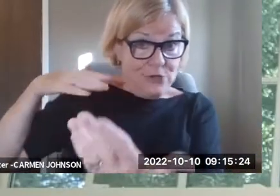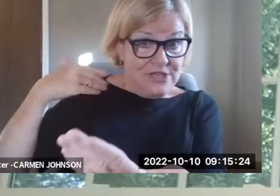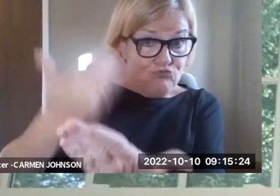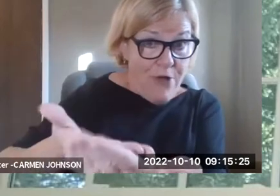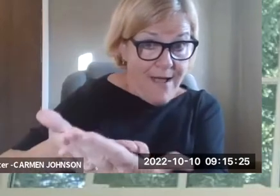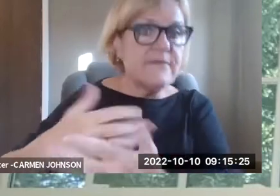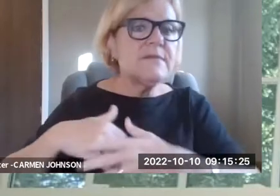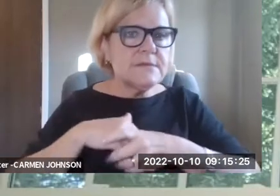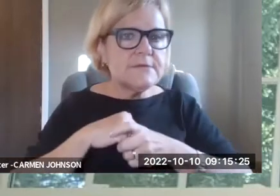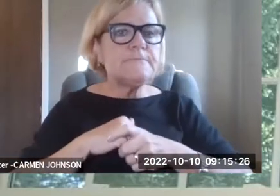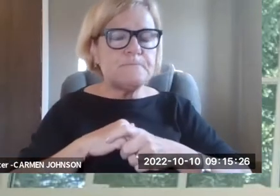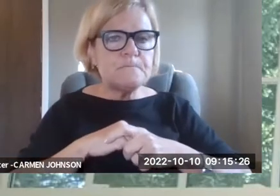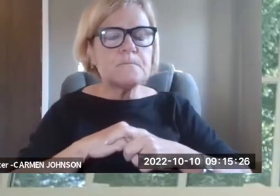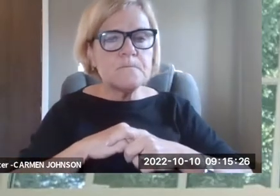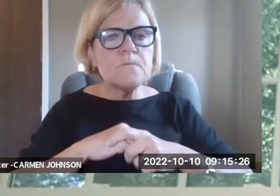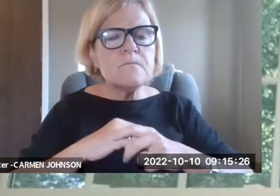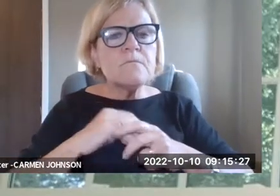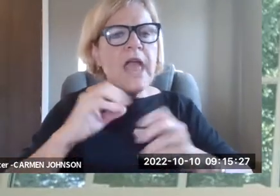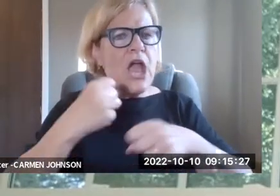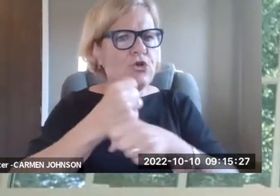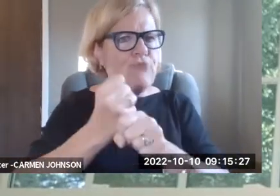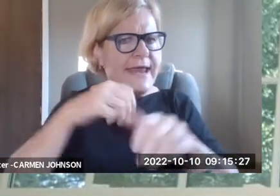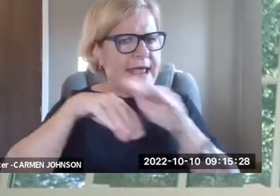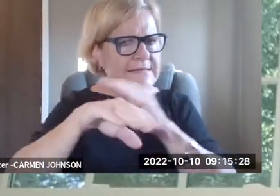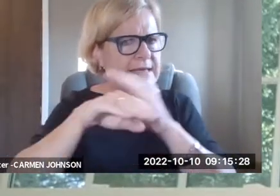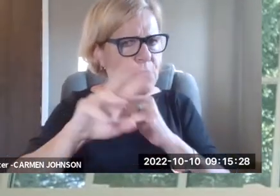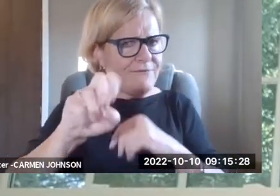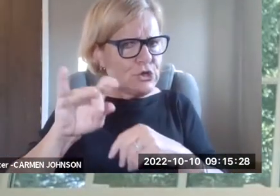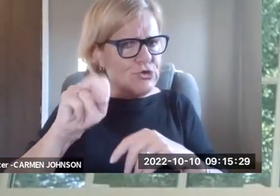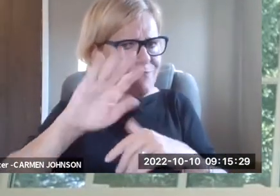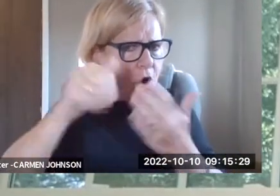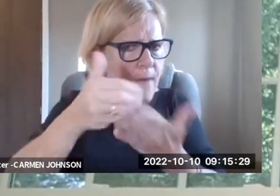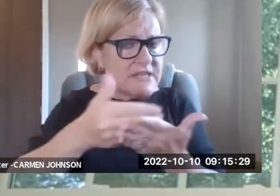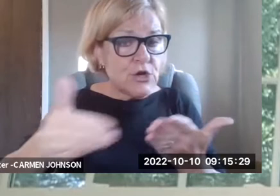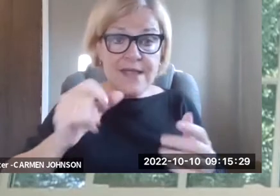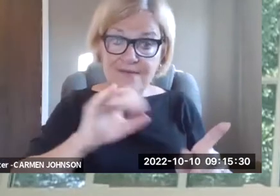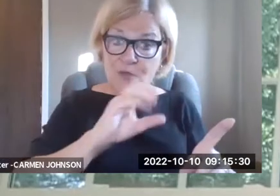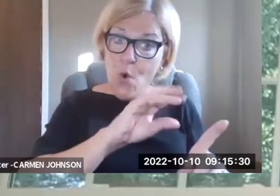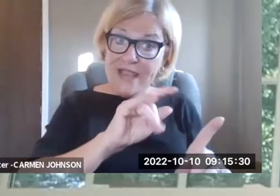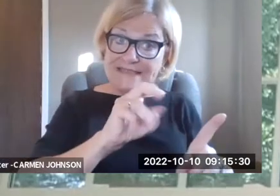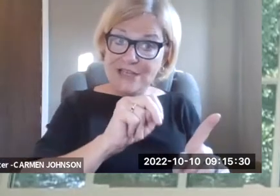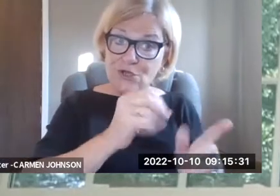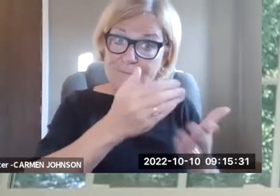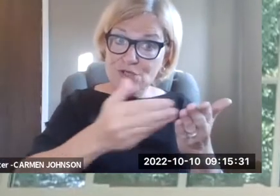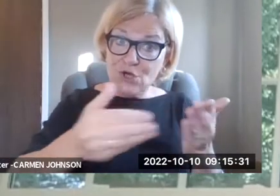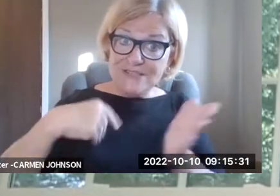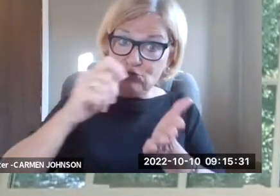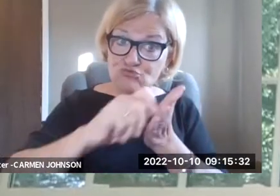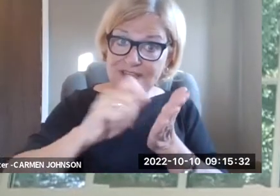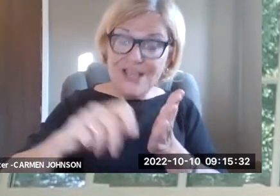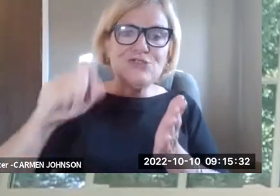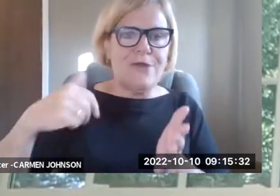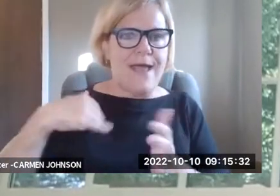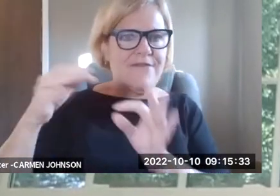happen with a snap of fingers as soon as someone needs them, but must be available as soon as someone arrives, um, and create